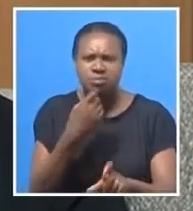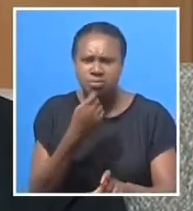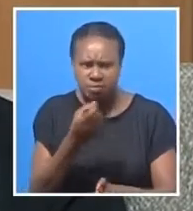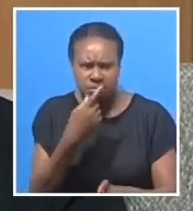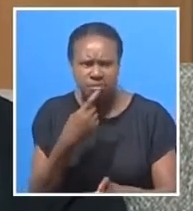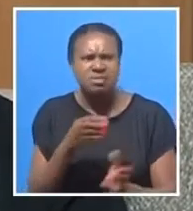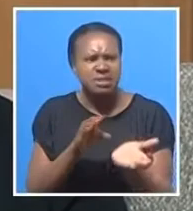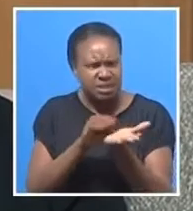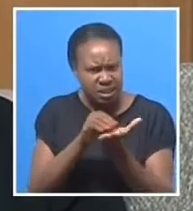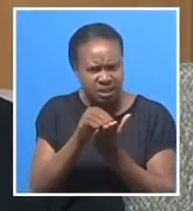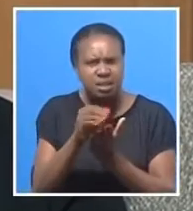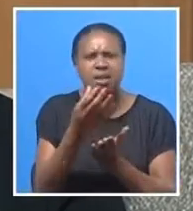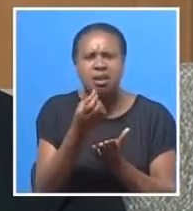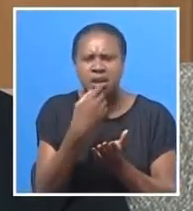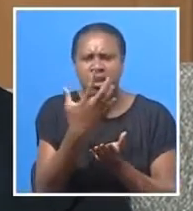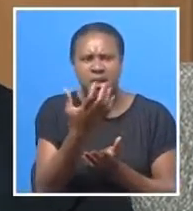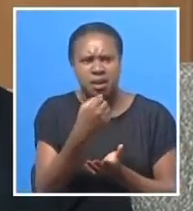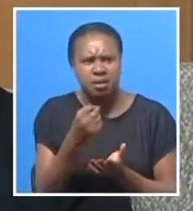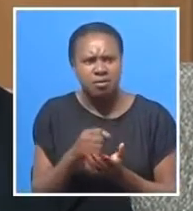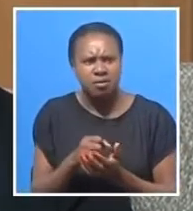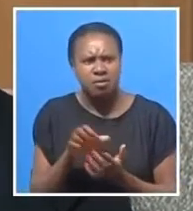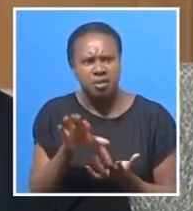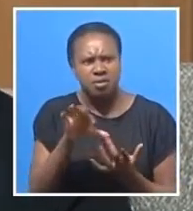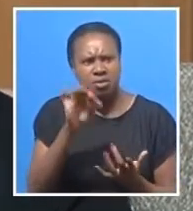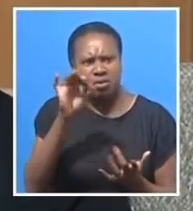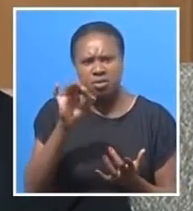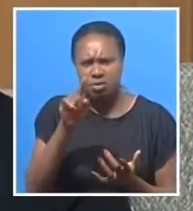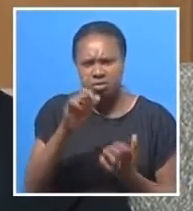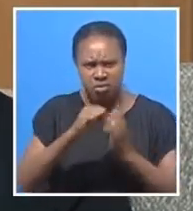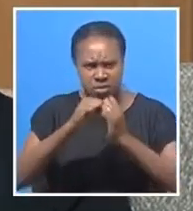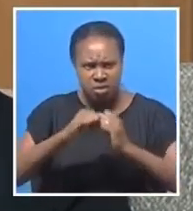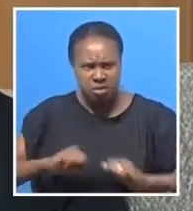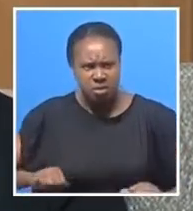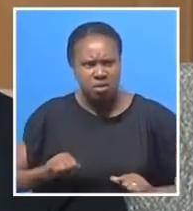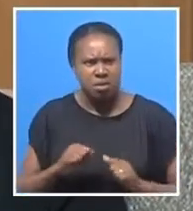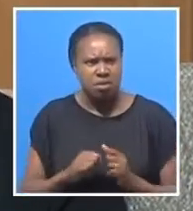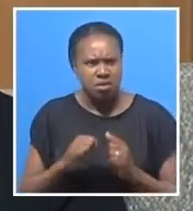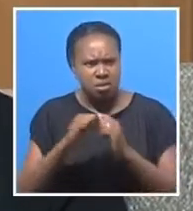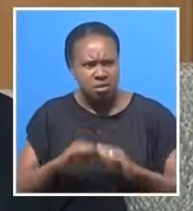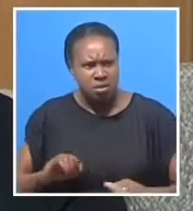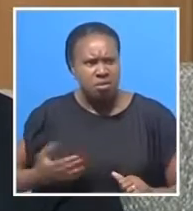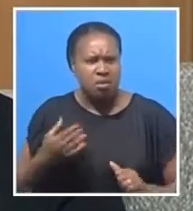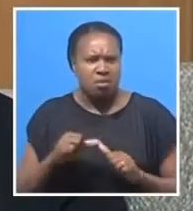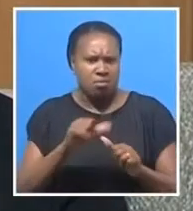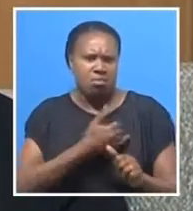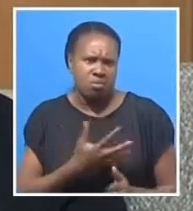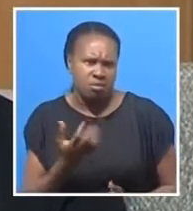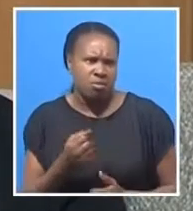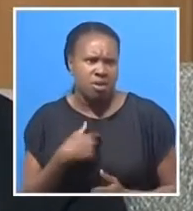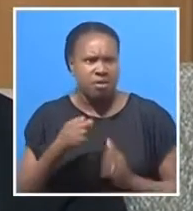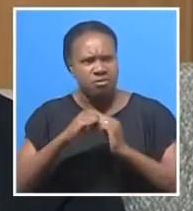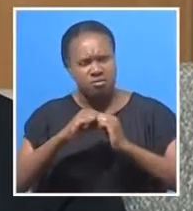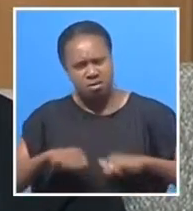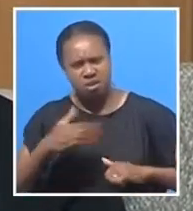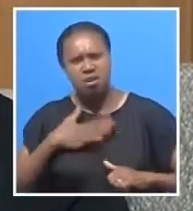cancer, there's medication. It's a choice after all that you decide. Do you decide to live or not? And I've made a choice